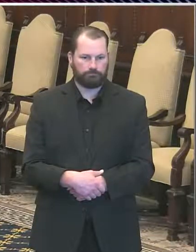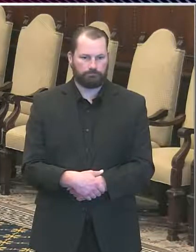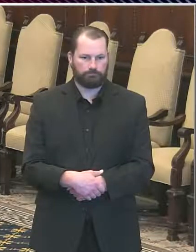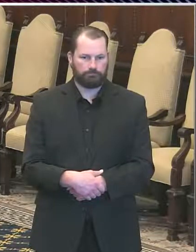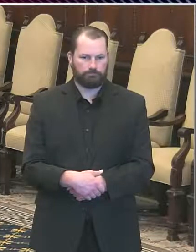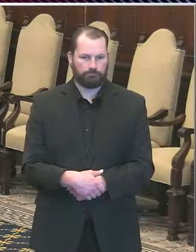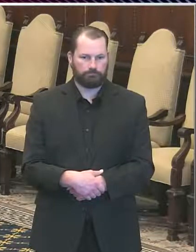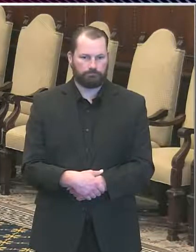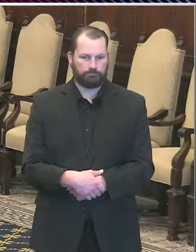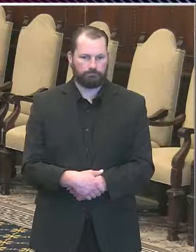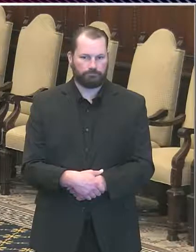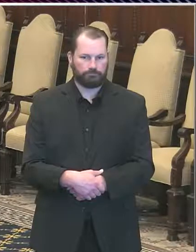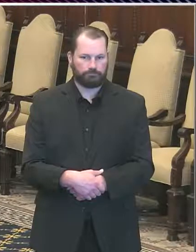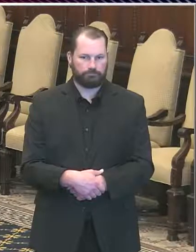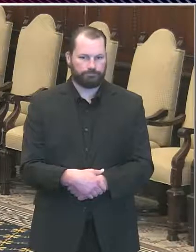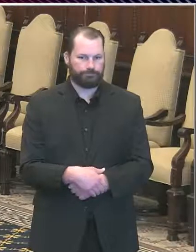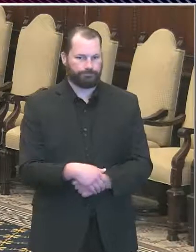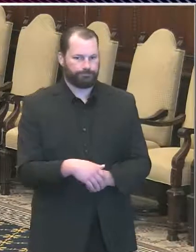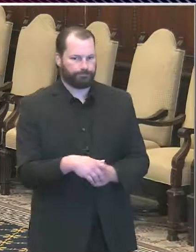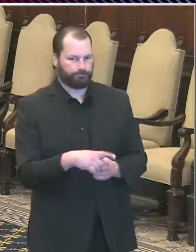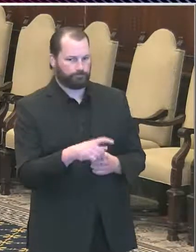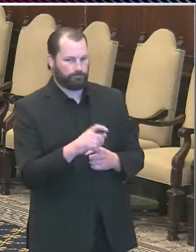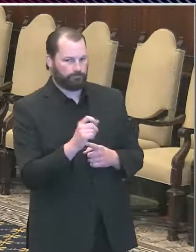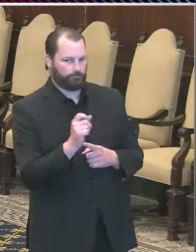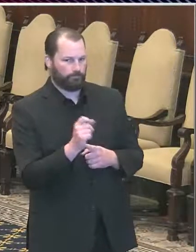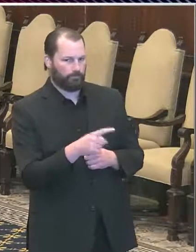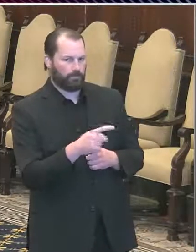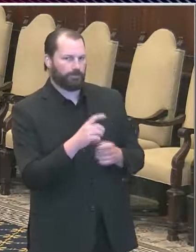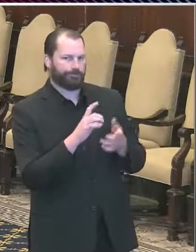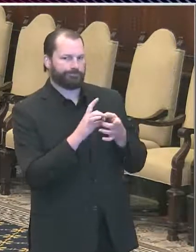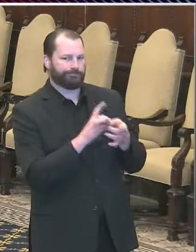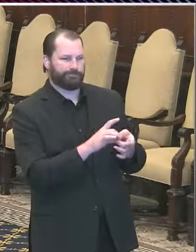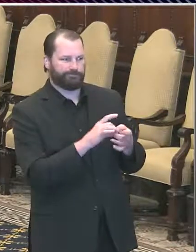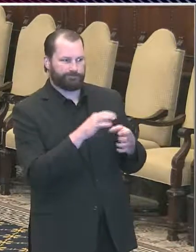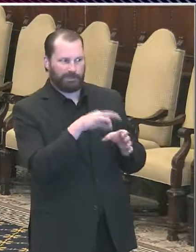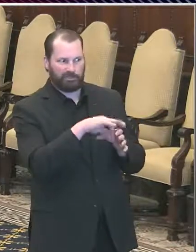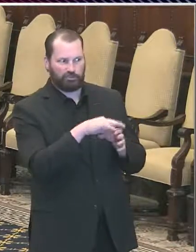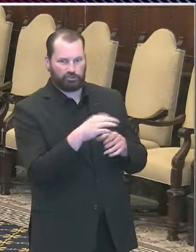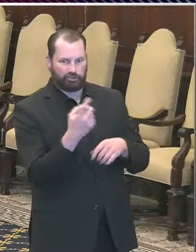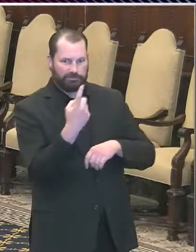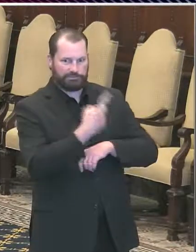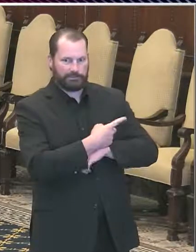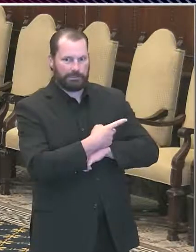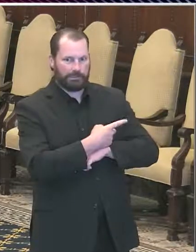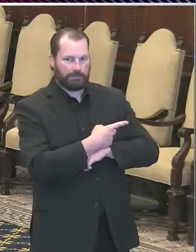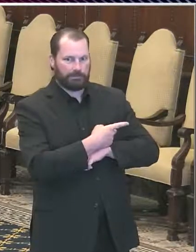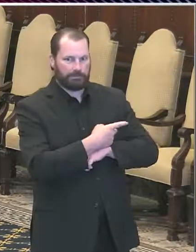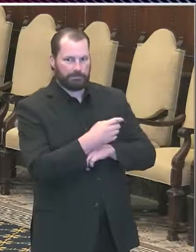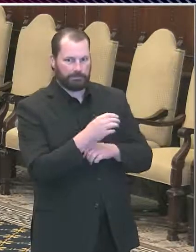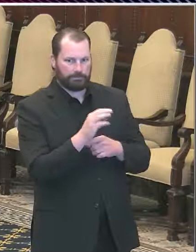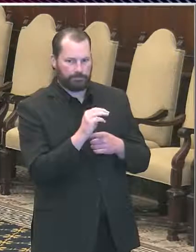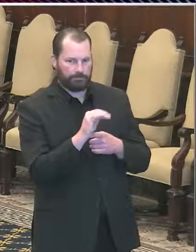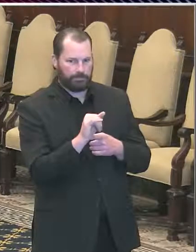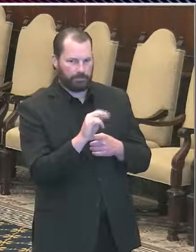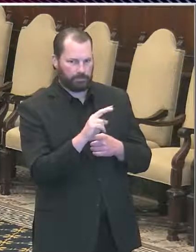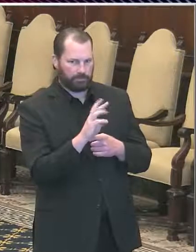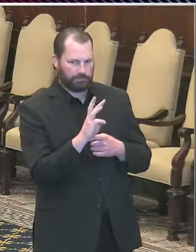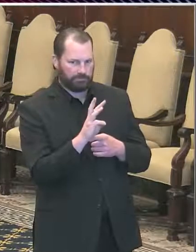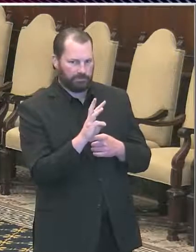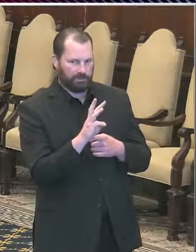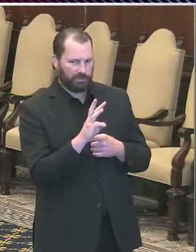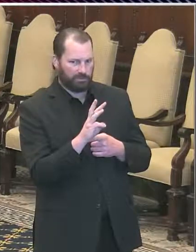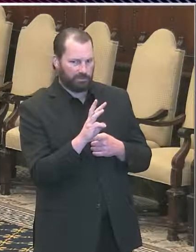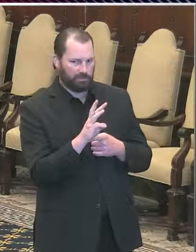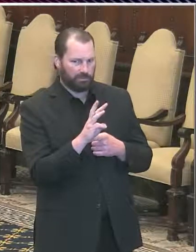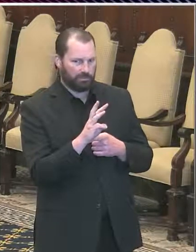question has to do with the elections obviously the May 26 is the deadline to request ballots and Carla would like to know what